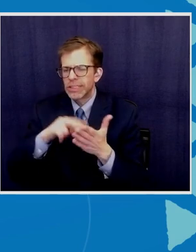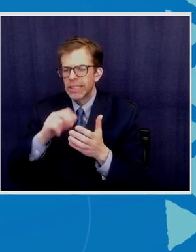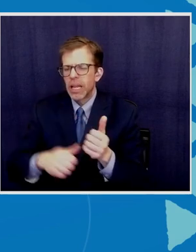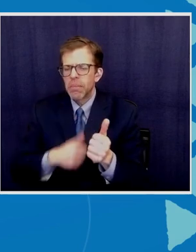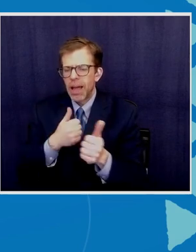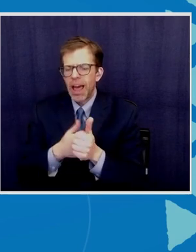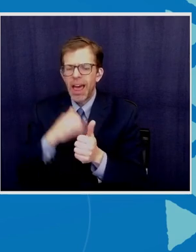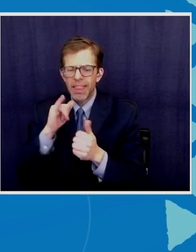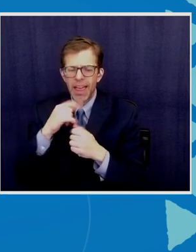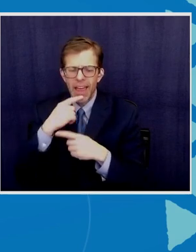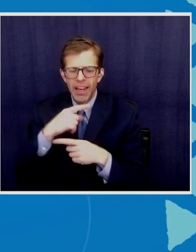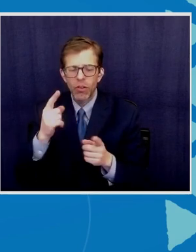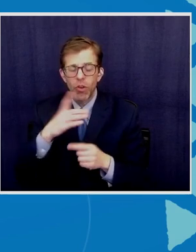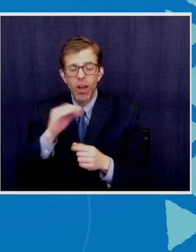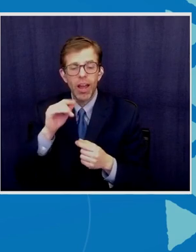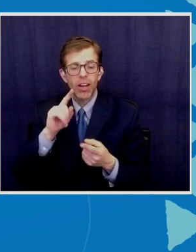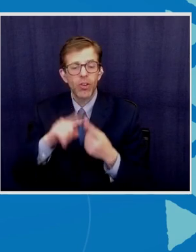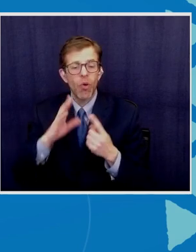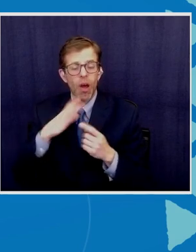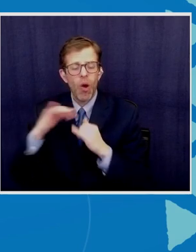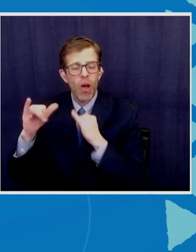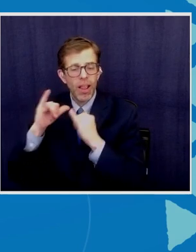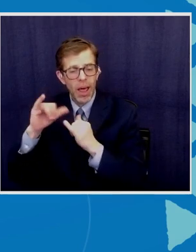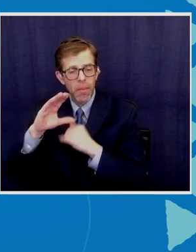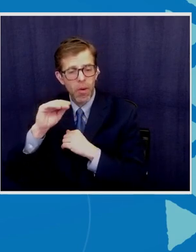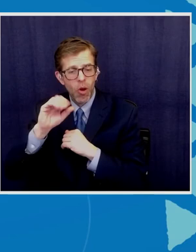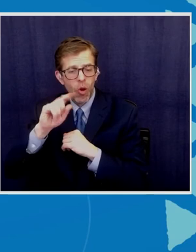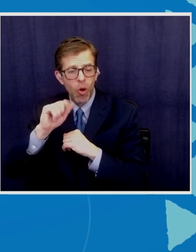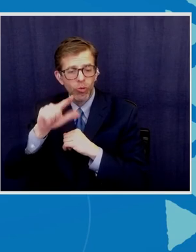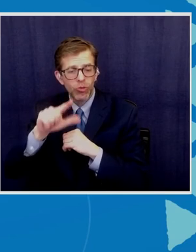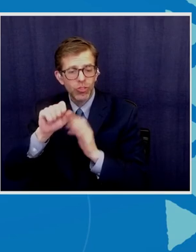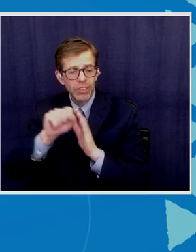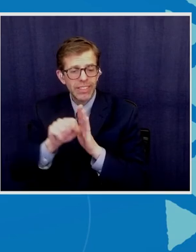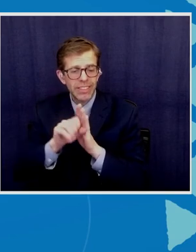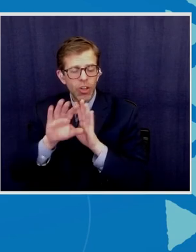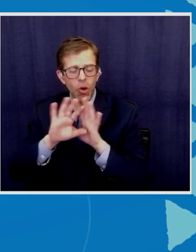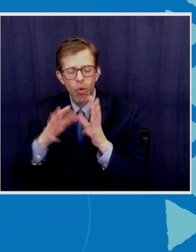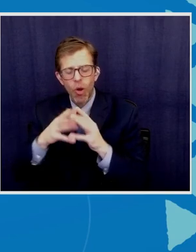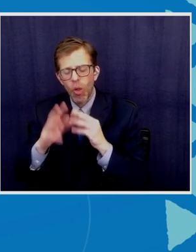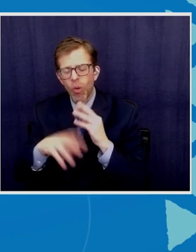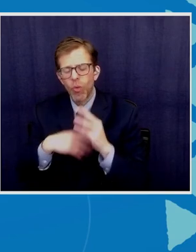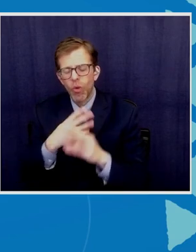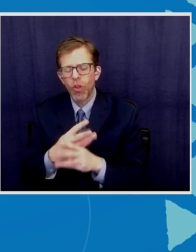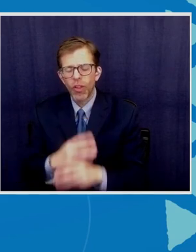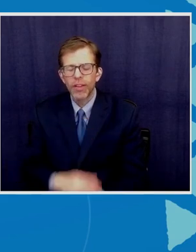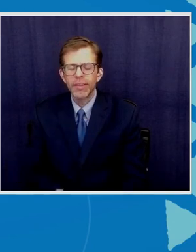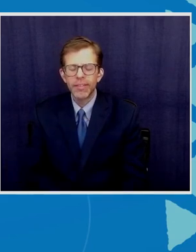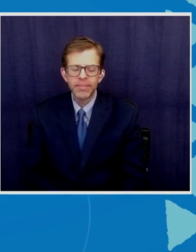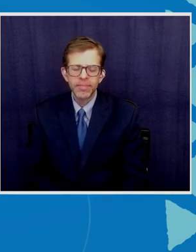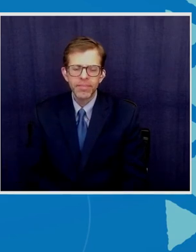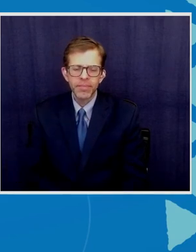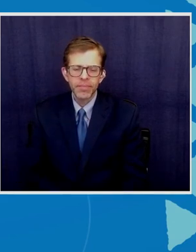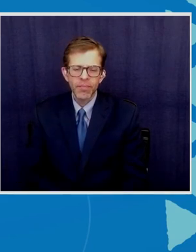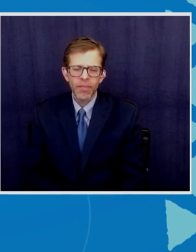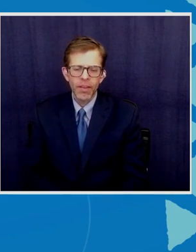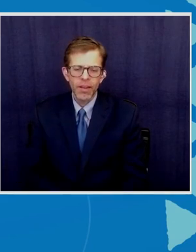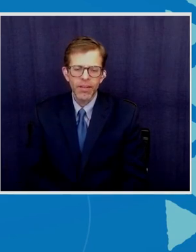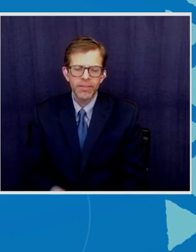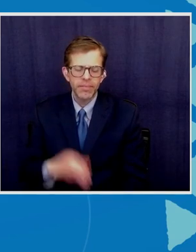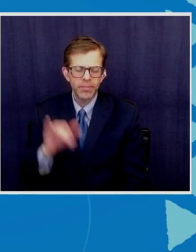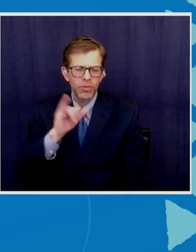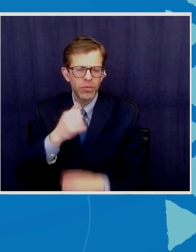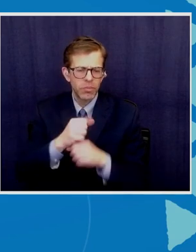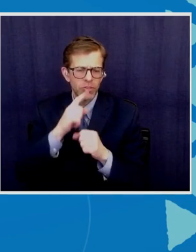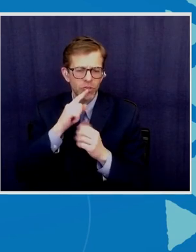and especially to our like-minded coastal states around the world. Also making sure that laws, policies, plans